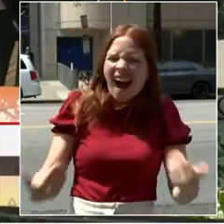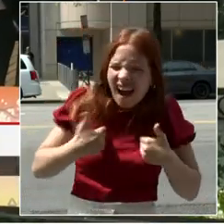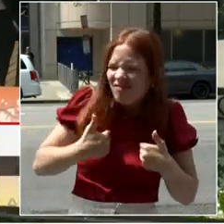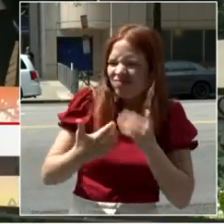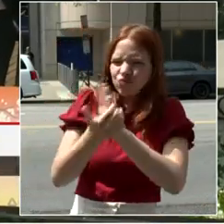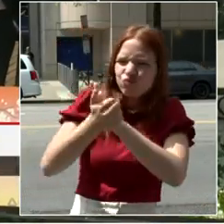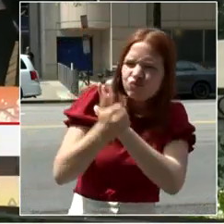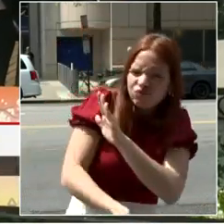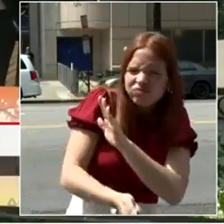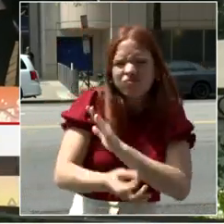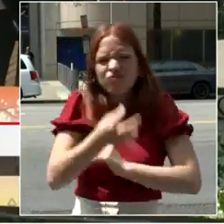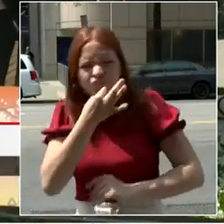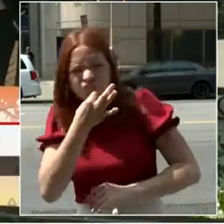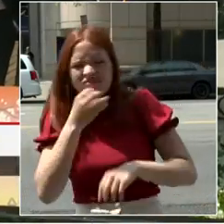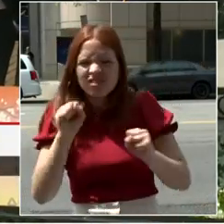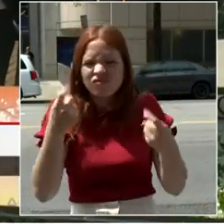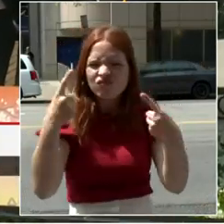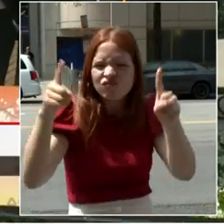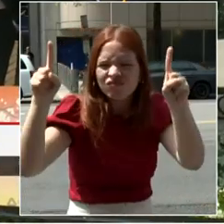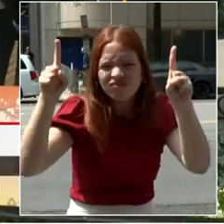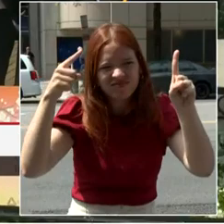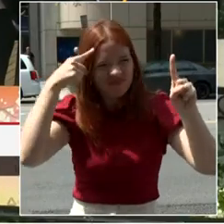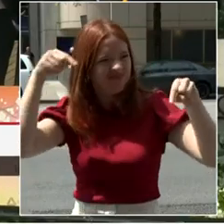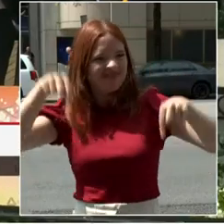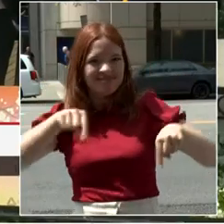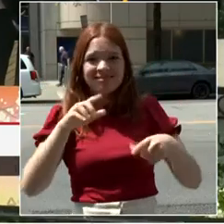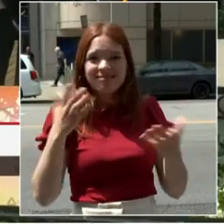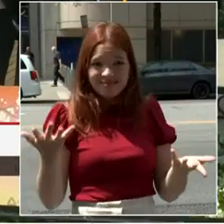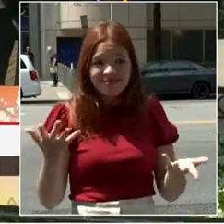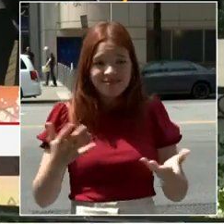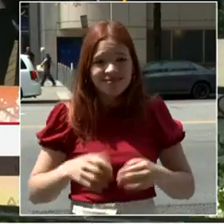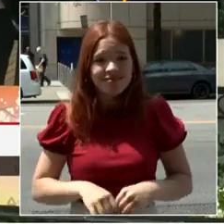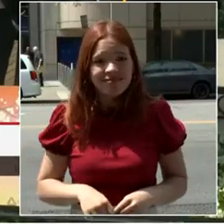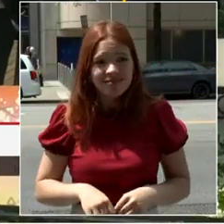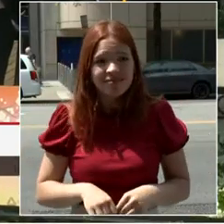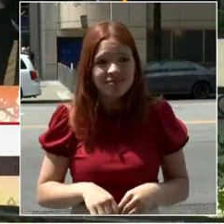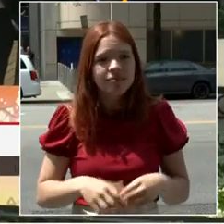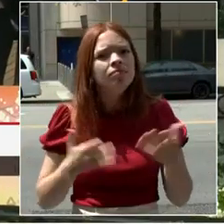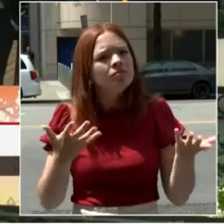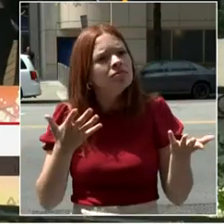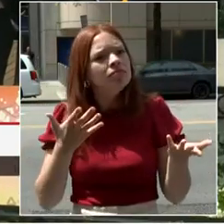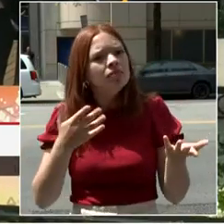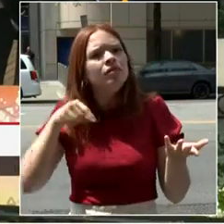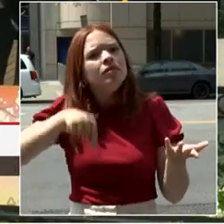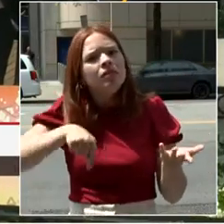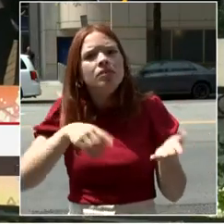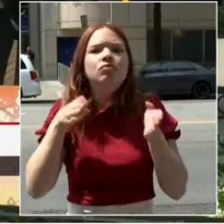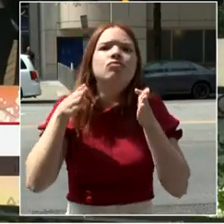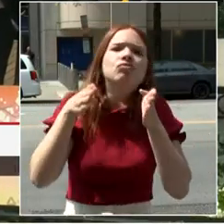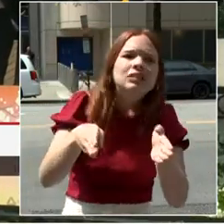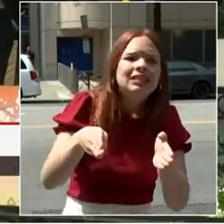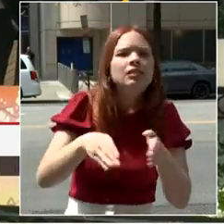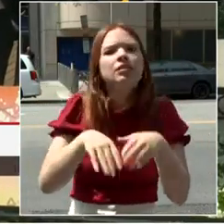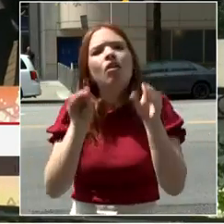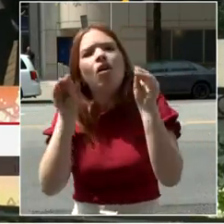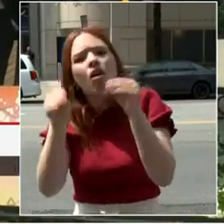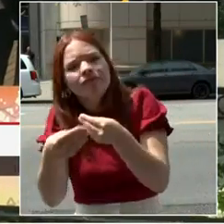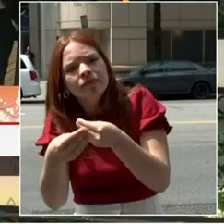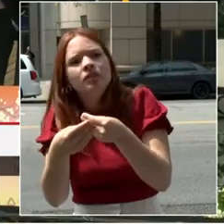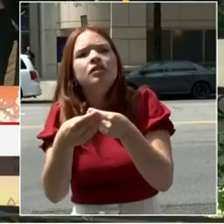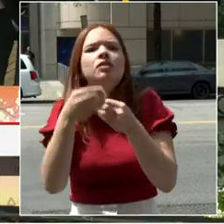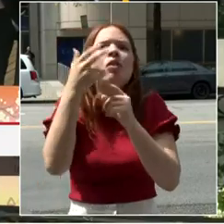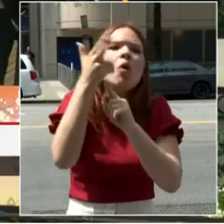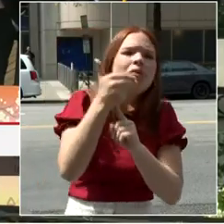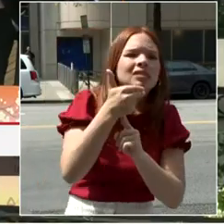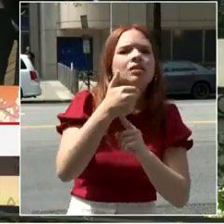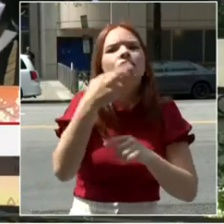that we are bringing our streets, our offices, our hotels, and our restaurants to life. And I